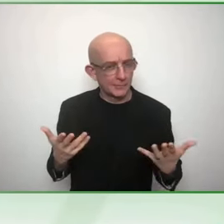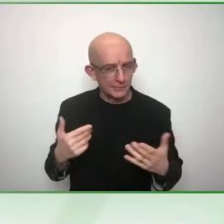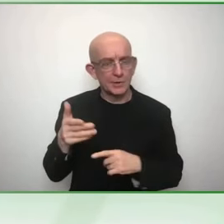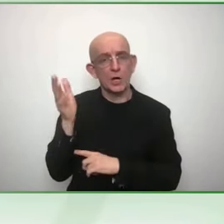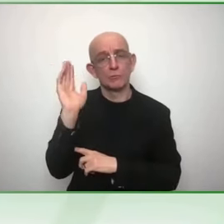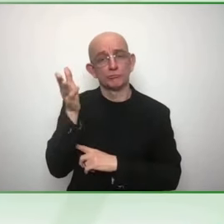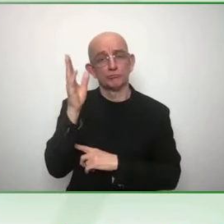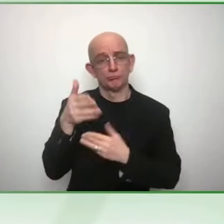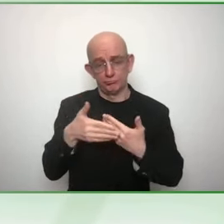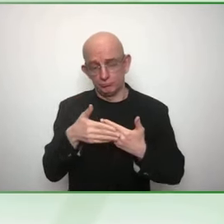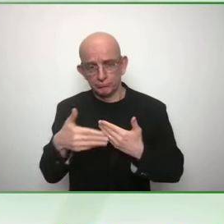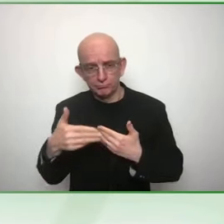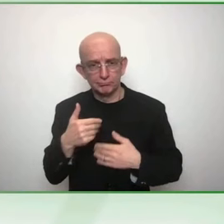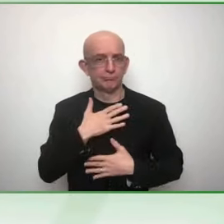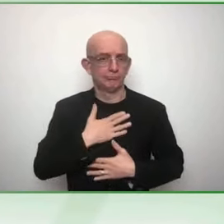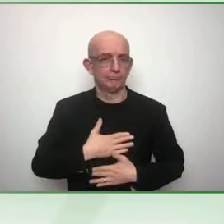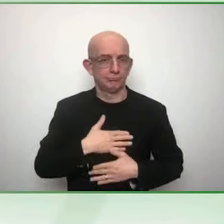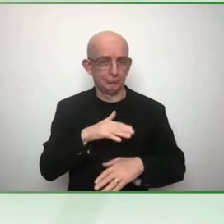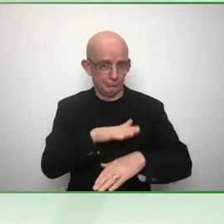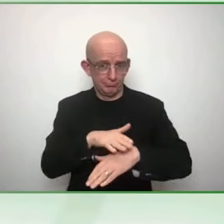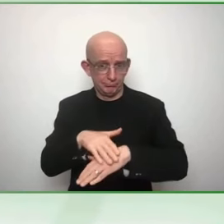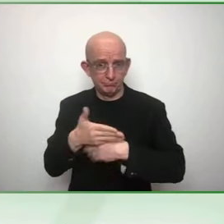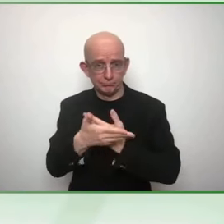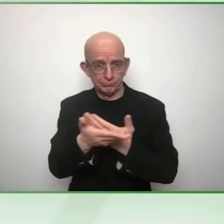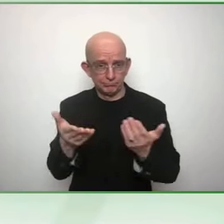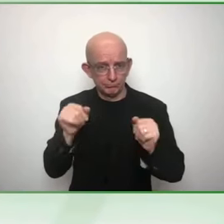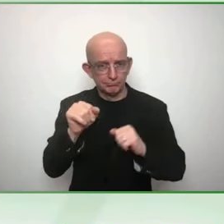the intersectionality of the SDGs.